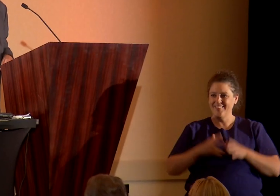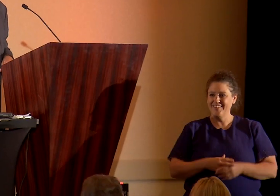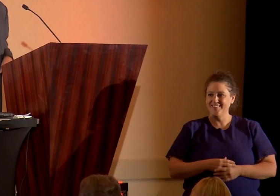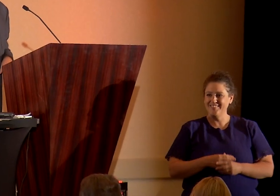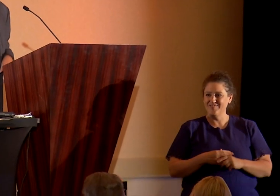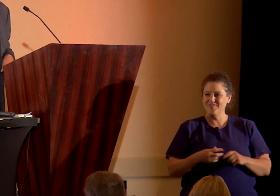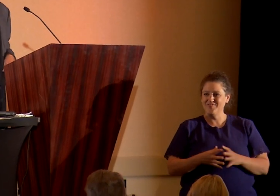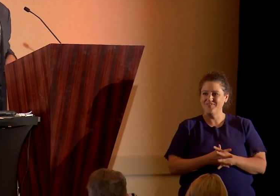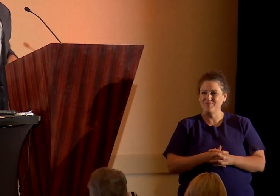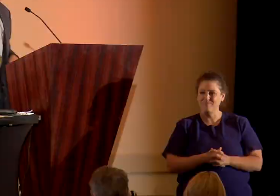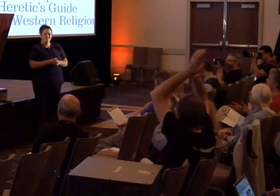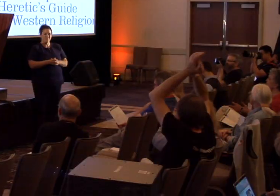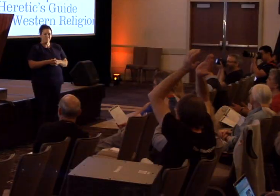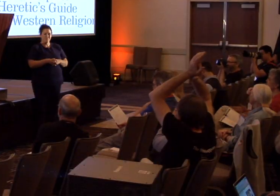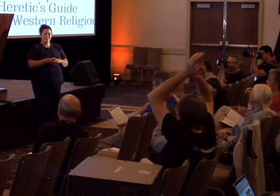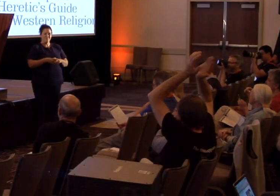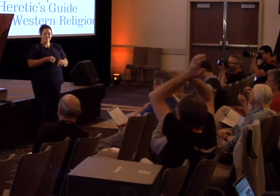away.